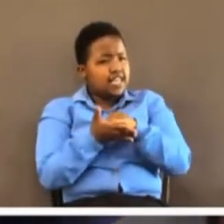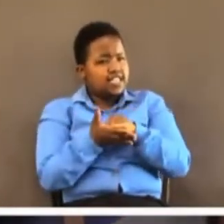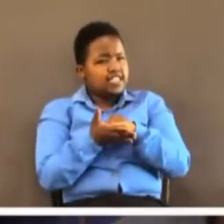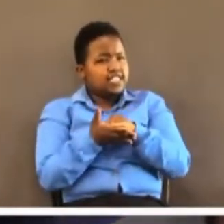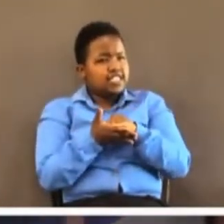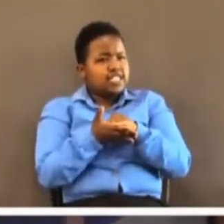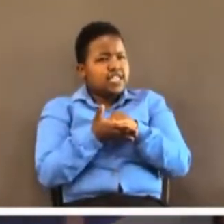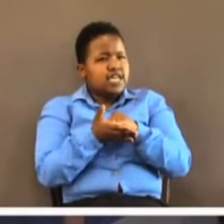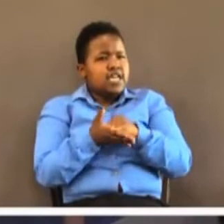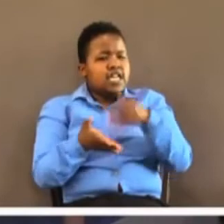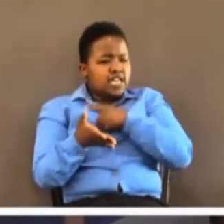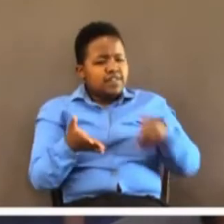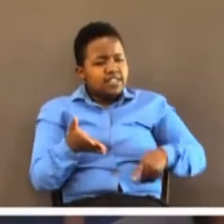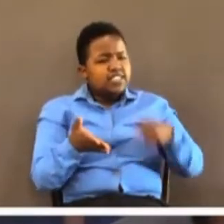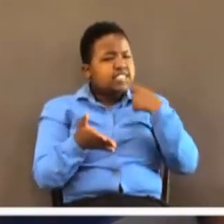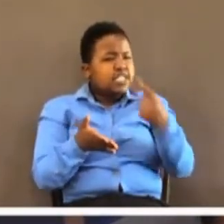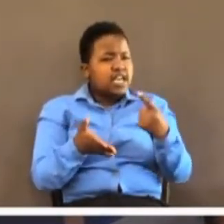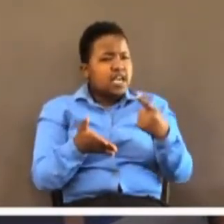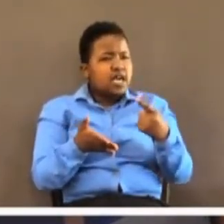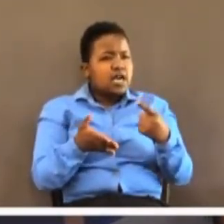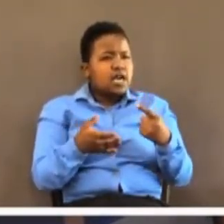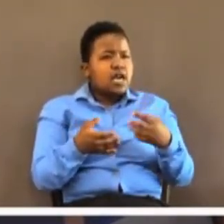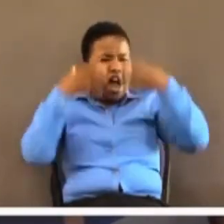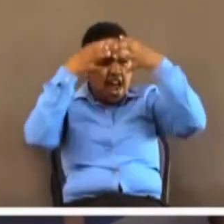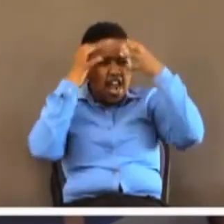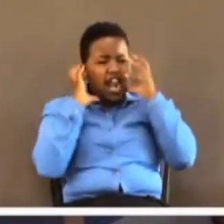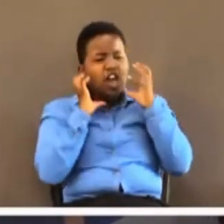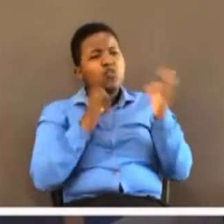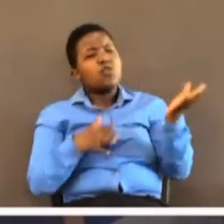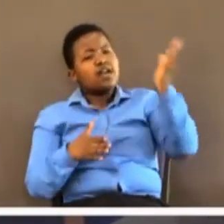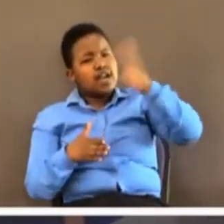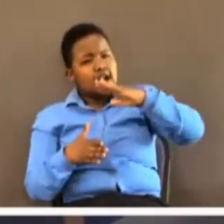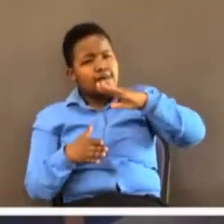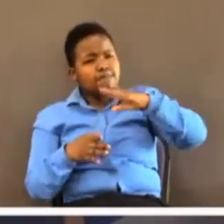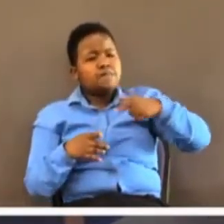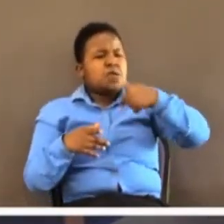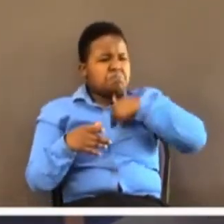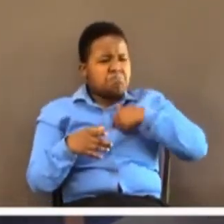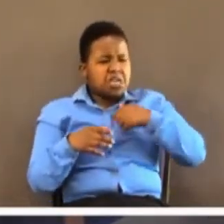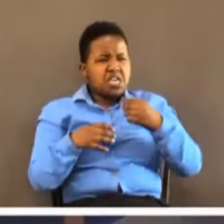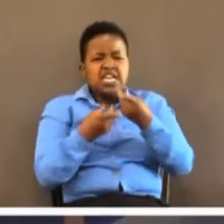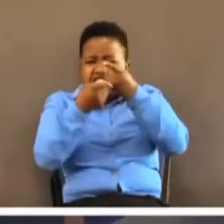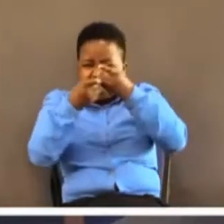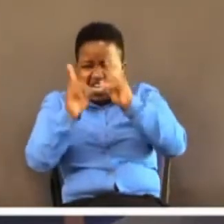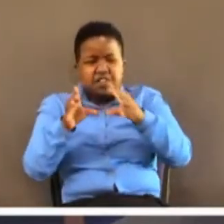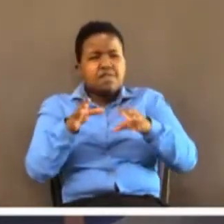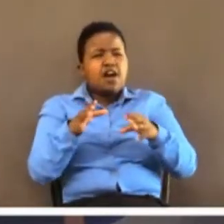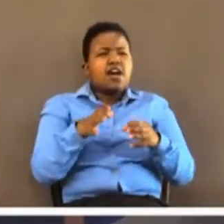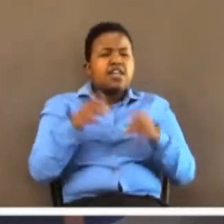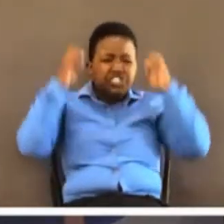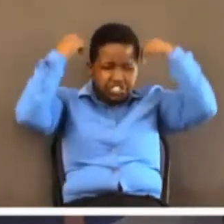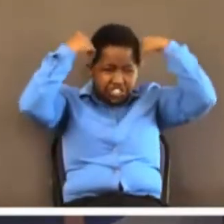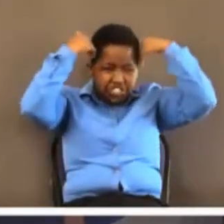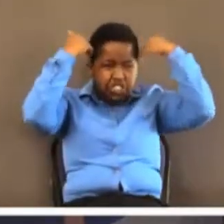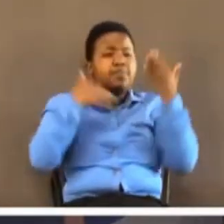and a lion would come. And with my own bare hands, I would deliver the sheep from the mouth of both the bear